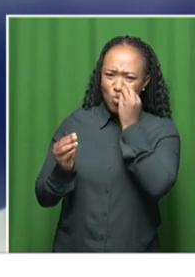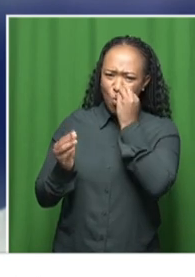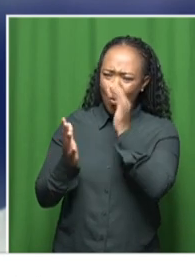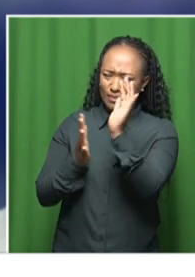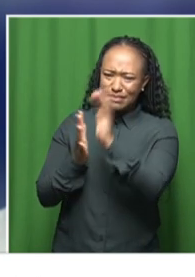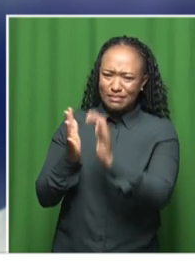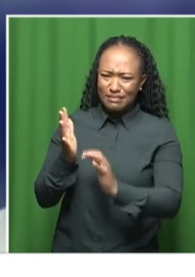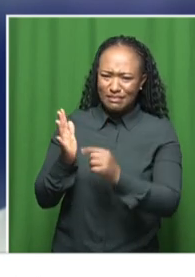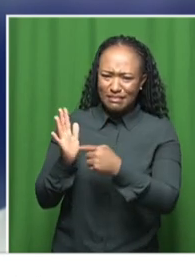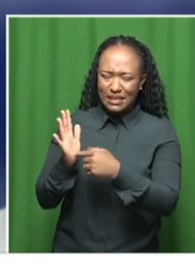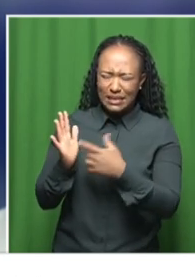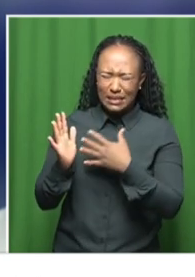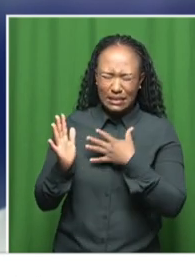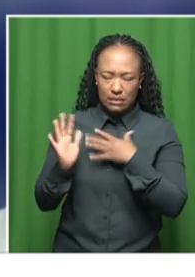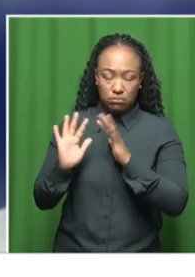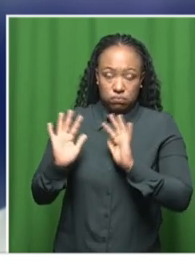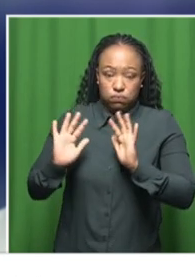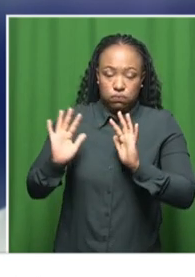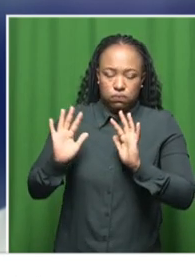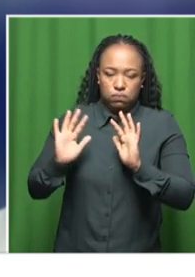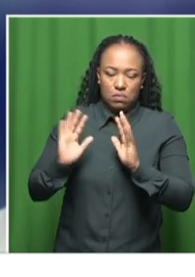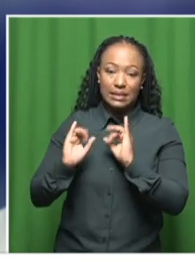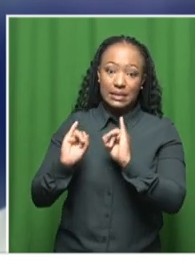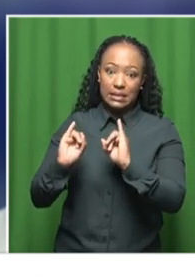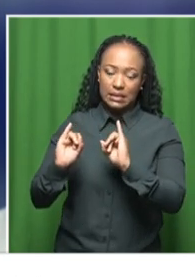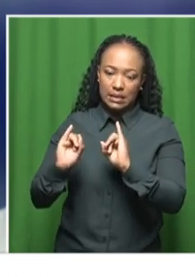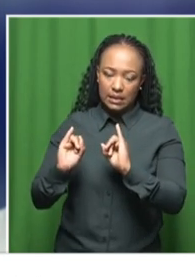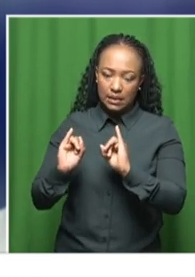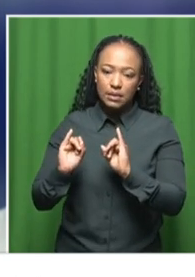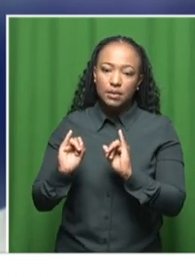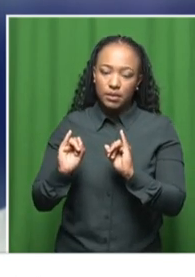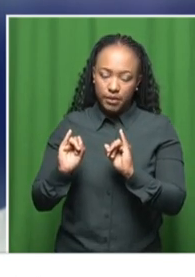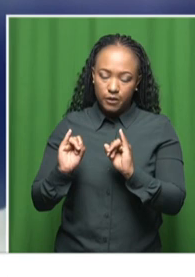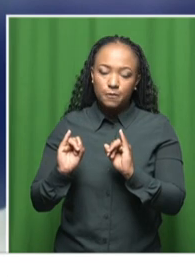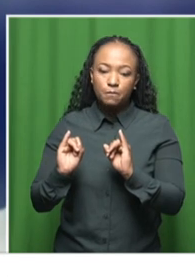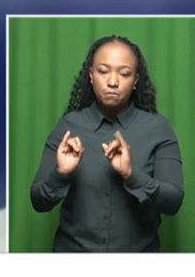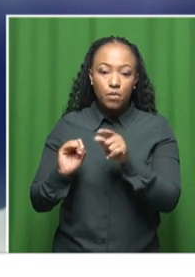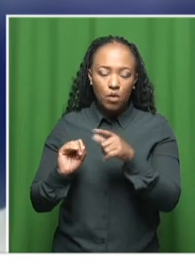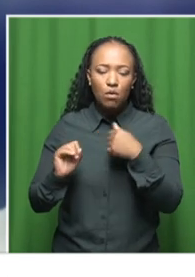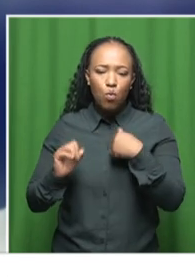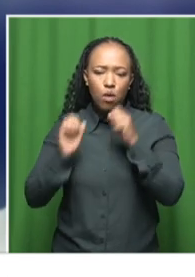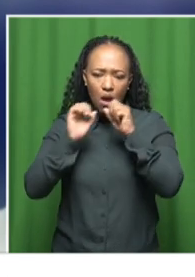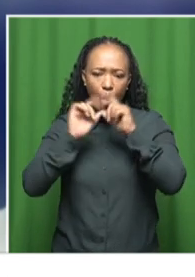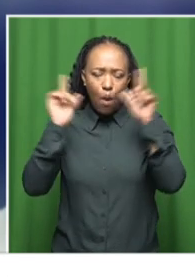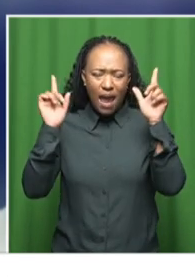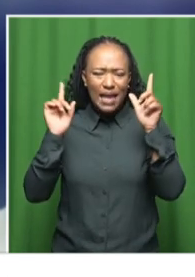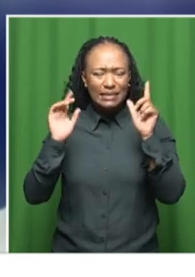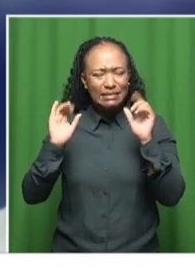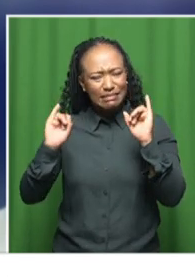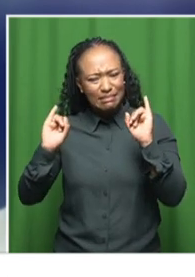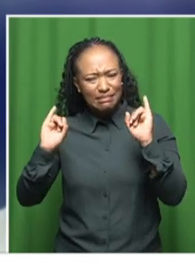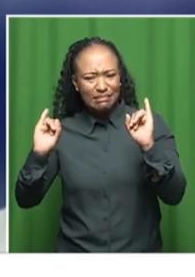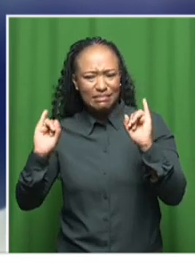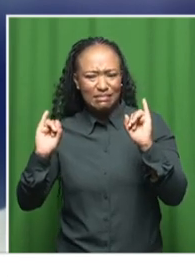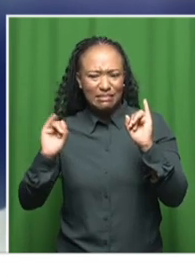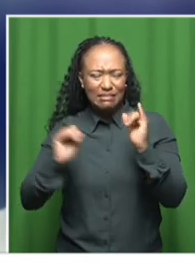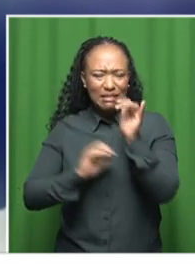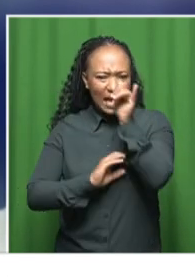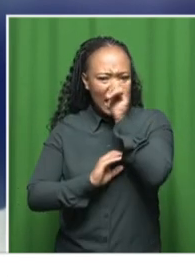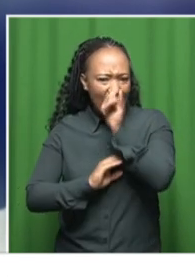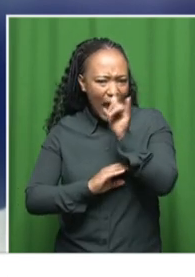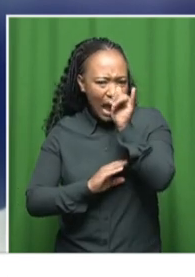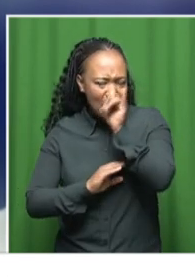absolutely harrowing. So we are quite aware of the gruesome nature of these crimes